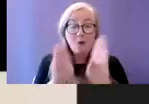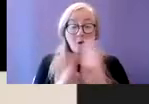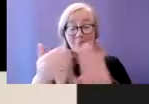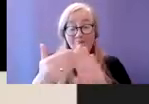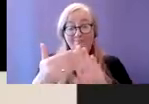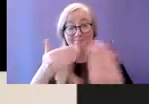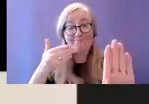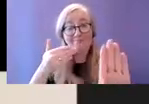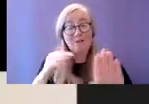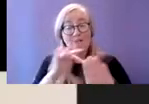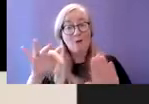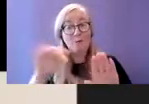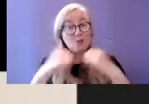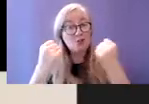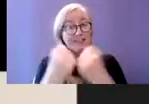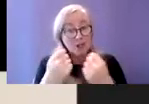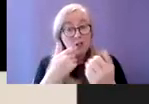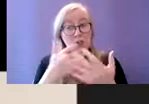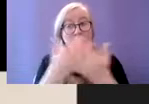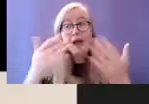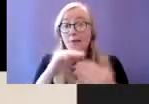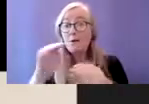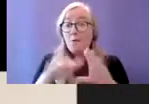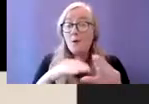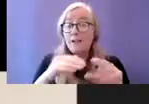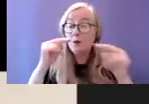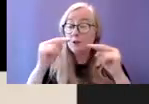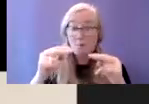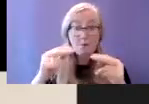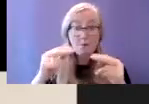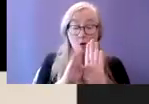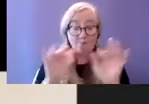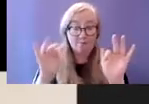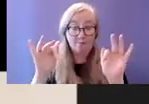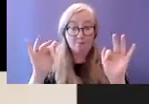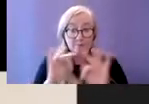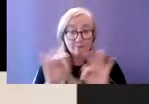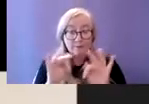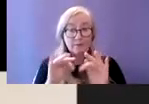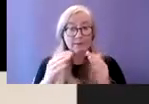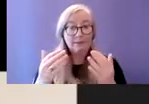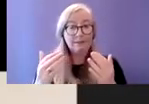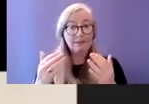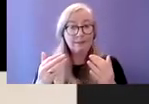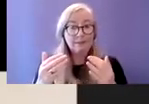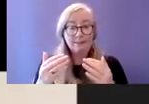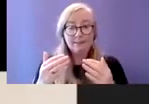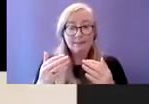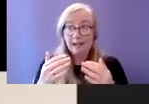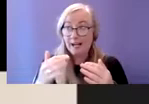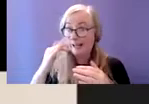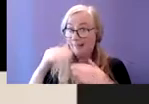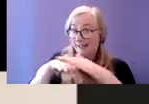be fearful in entering a hospital for the first time and more than likely thereafter